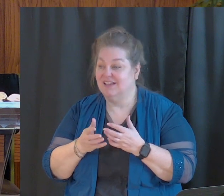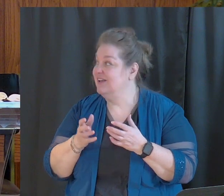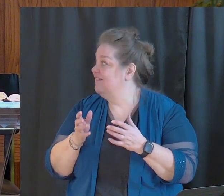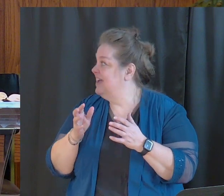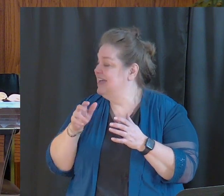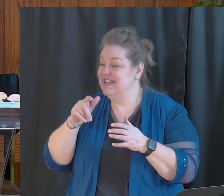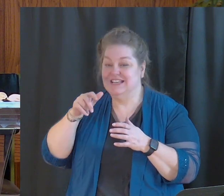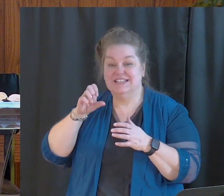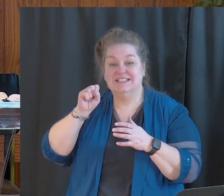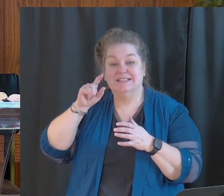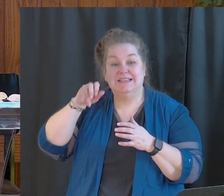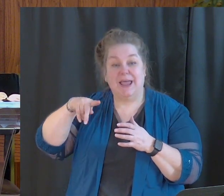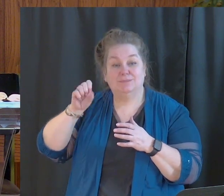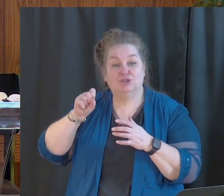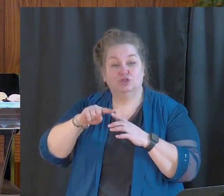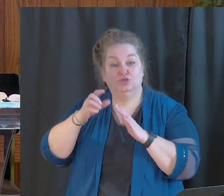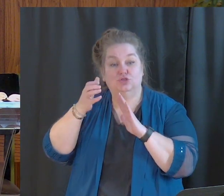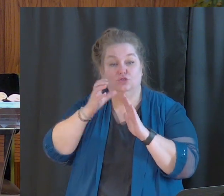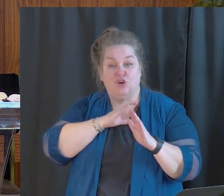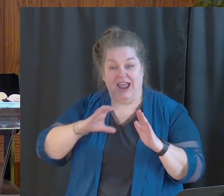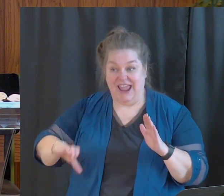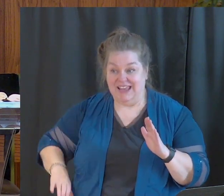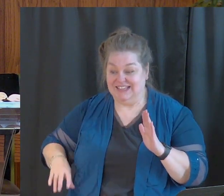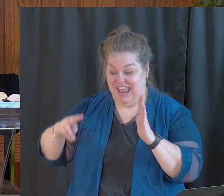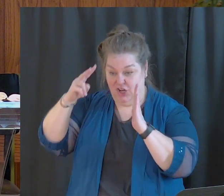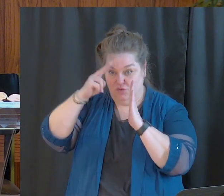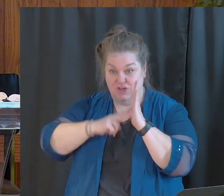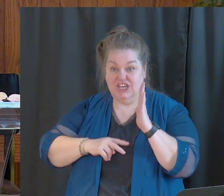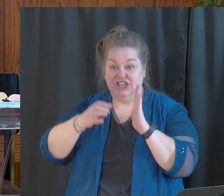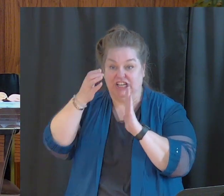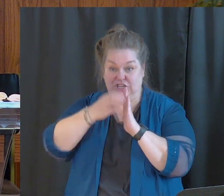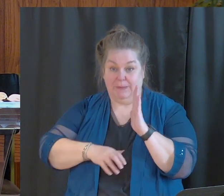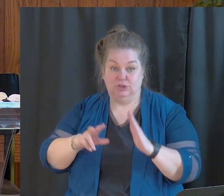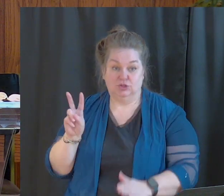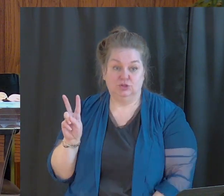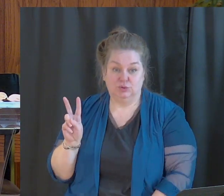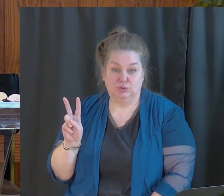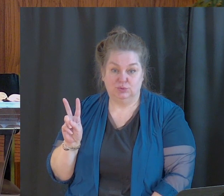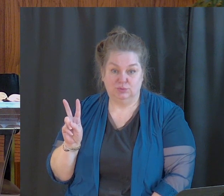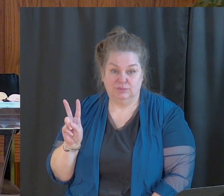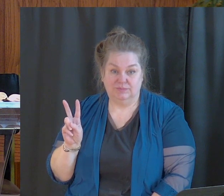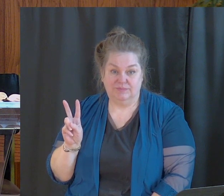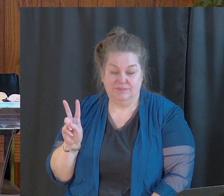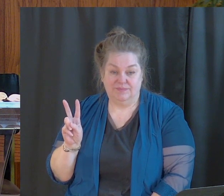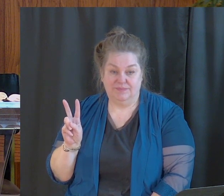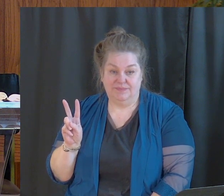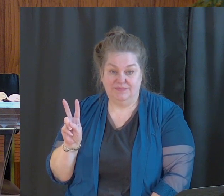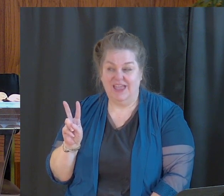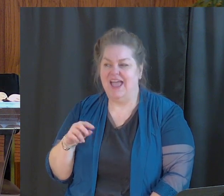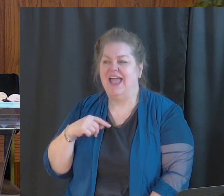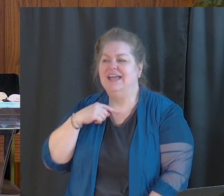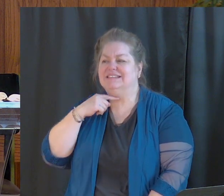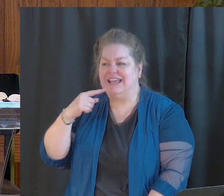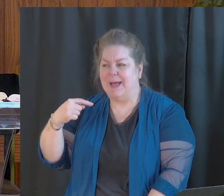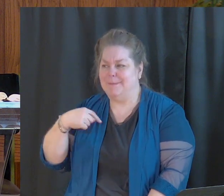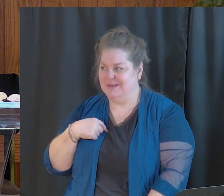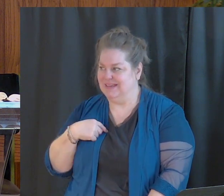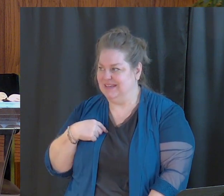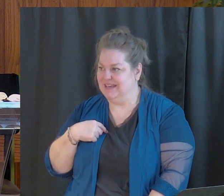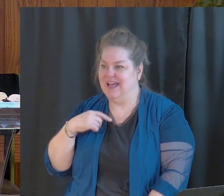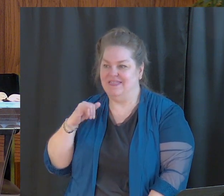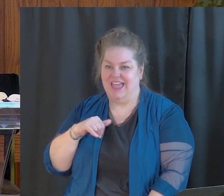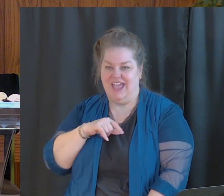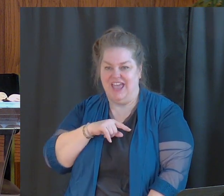Steps to Christ, when you get home today and read chapter 2 and tell me how perfect you are and tell me you don't have a need of a relationship with Jesus Christ